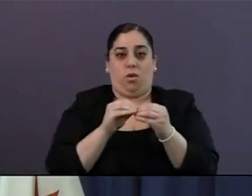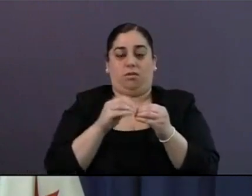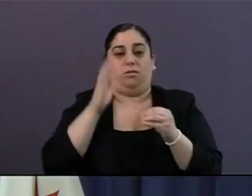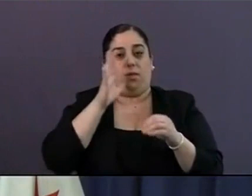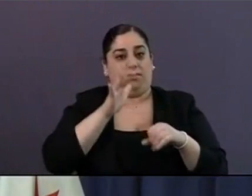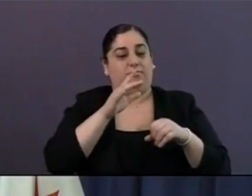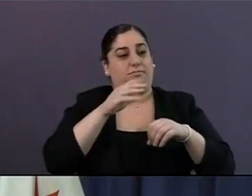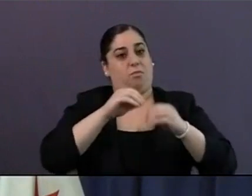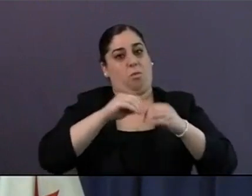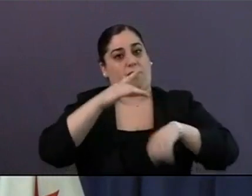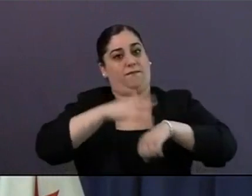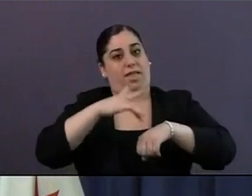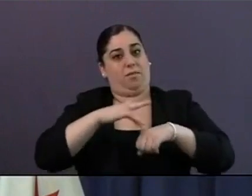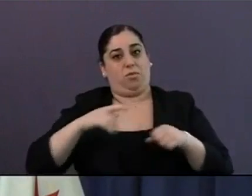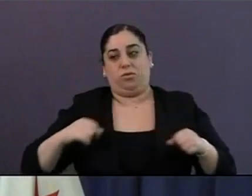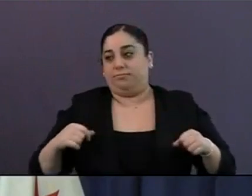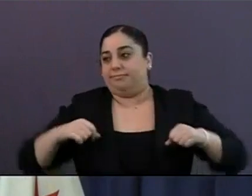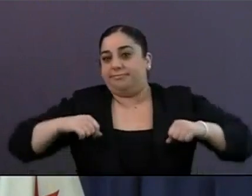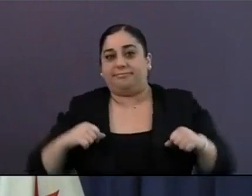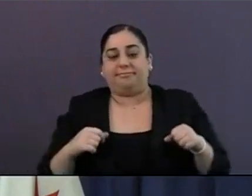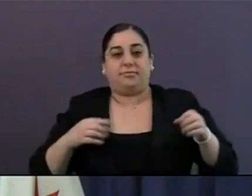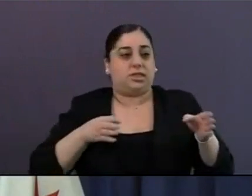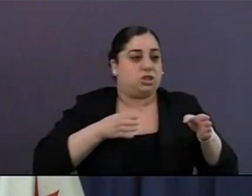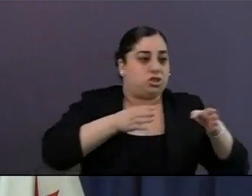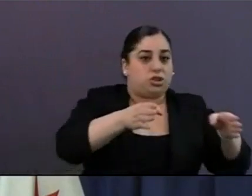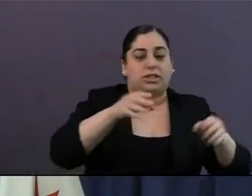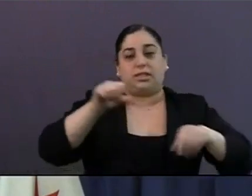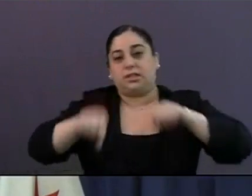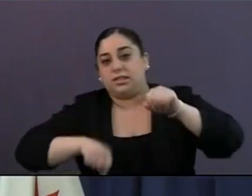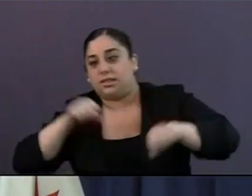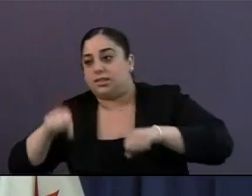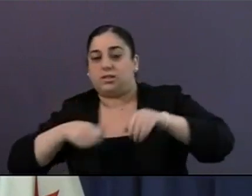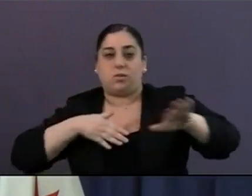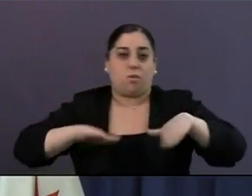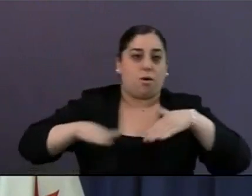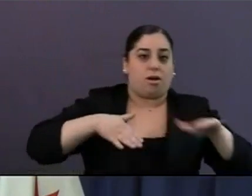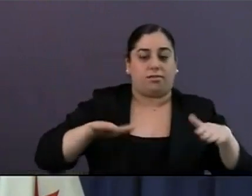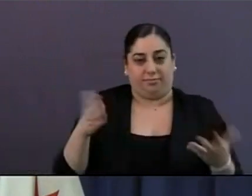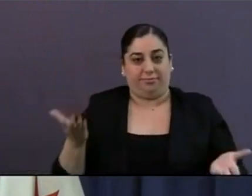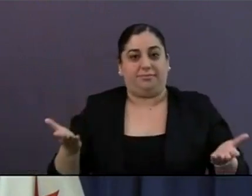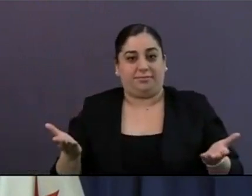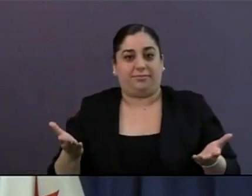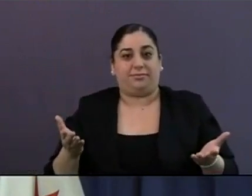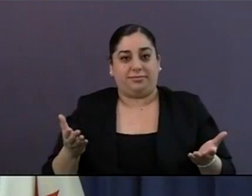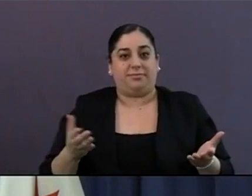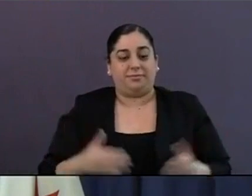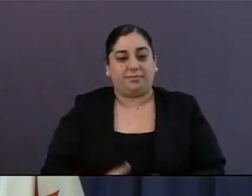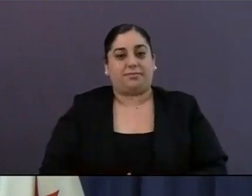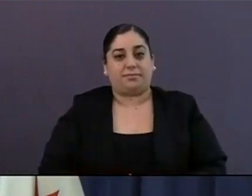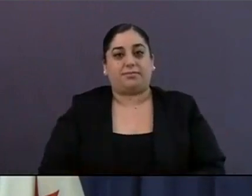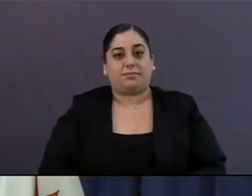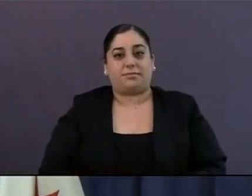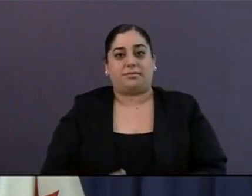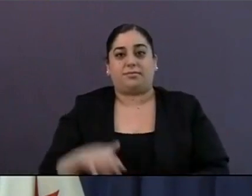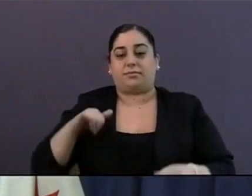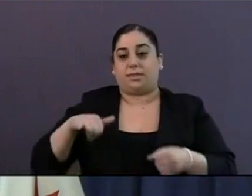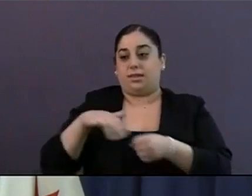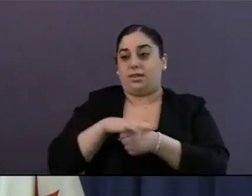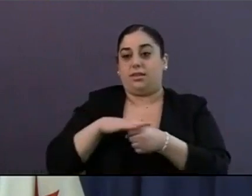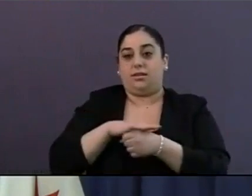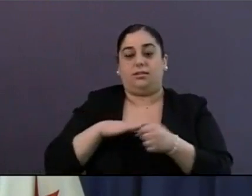We're expanding more so San Diegans can safely practice physical distancing and enjoy their neighborhoods in confidence.